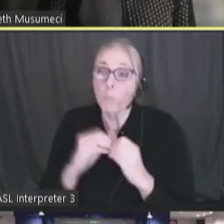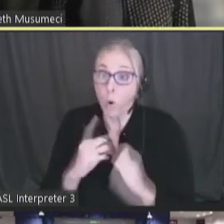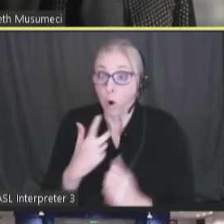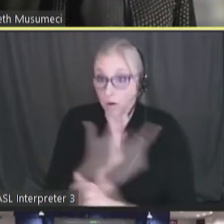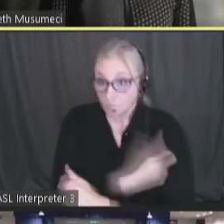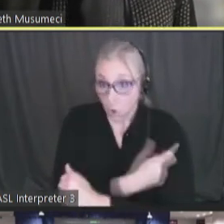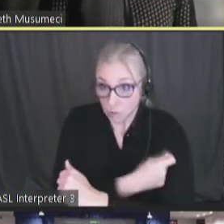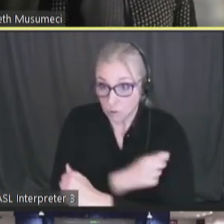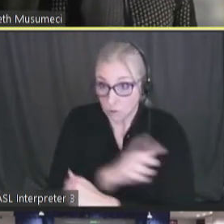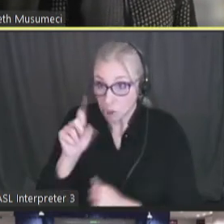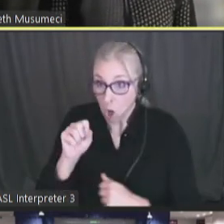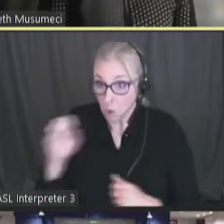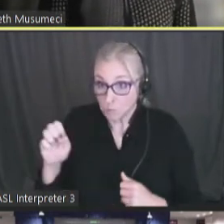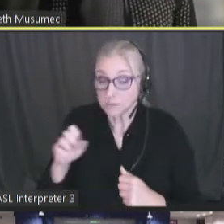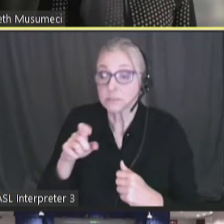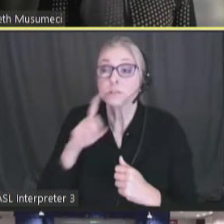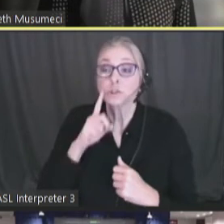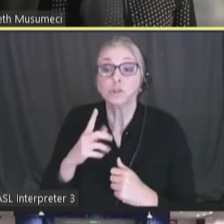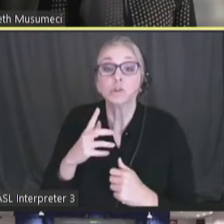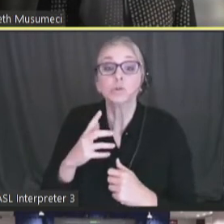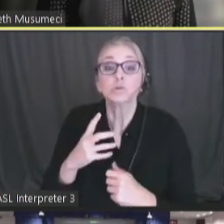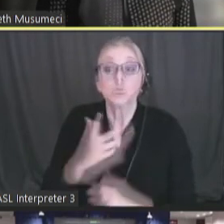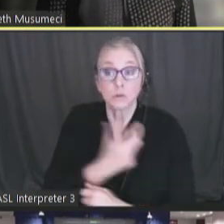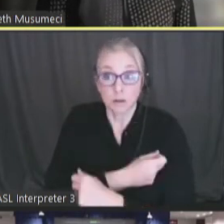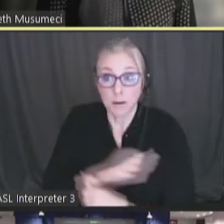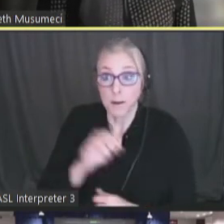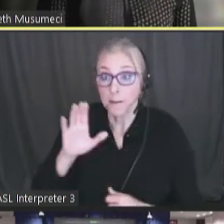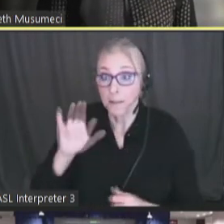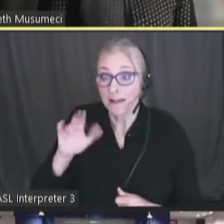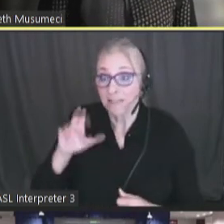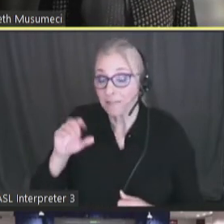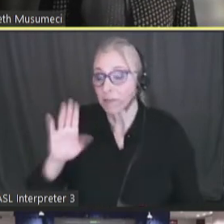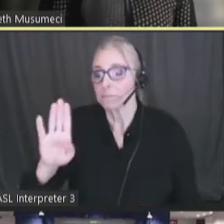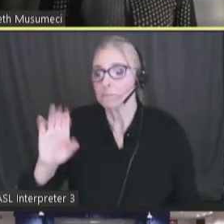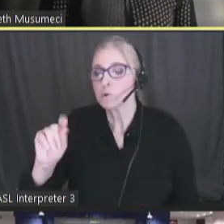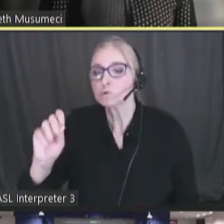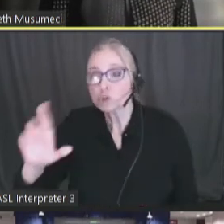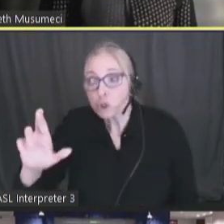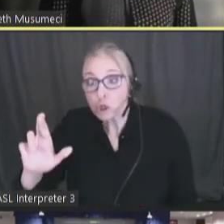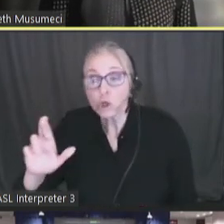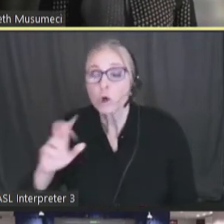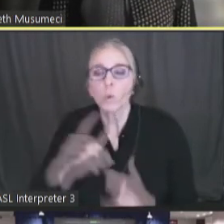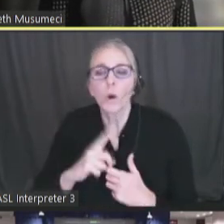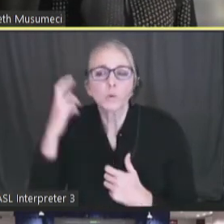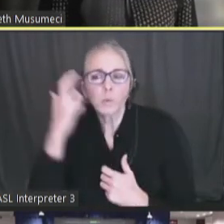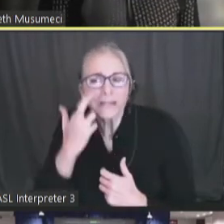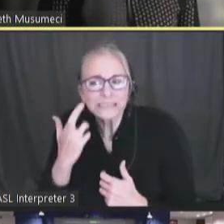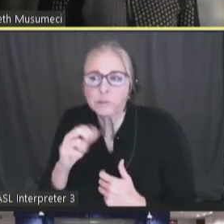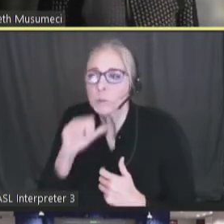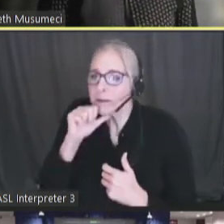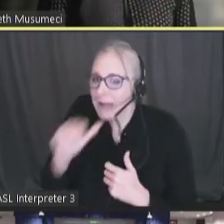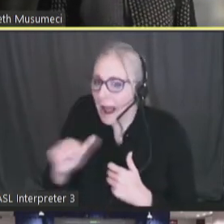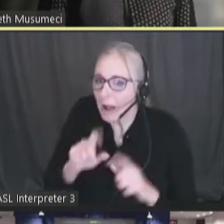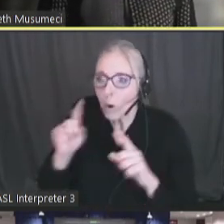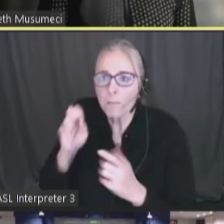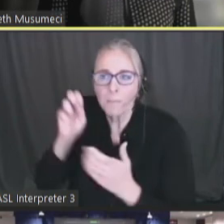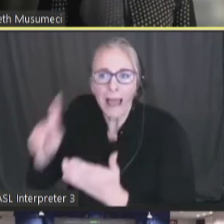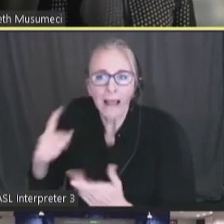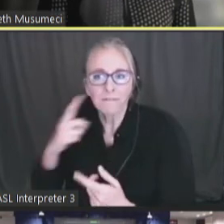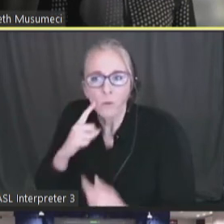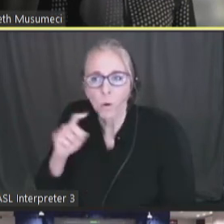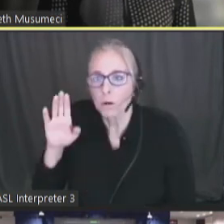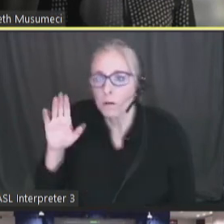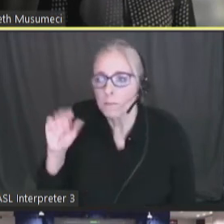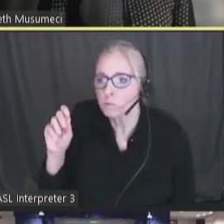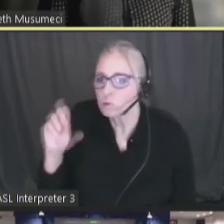vaccine. Did you receive the bivalent booster? And what were your reasons? If you didn't receive the booster, what were your reasons